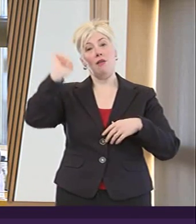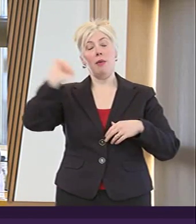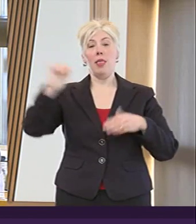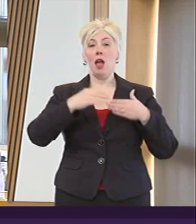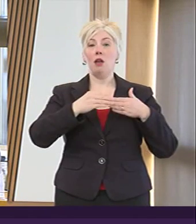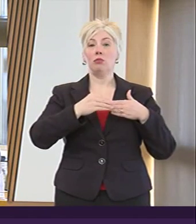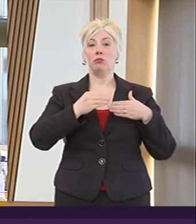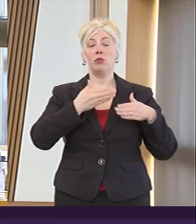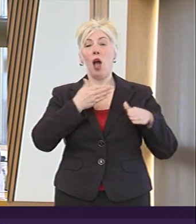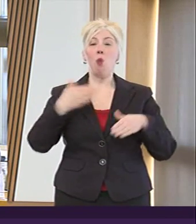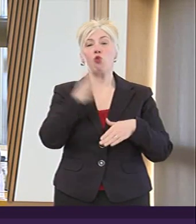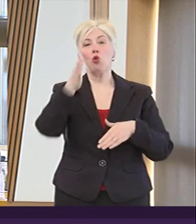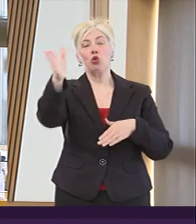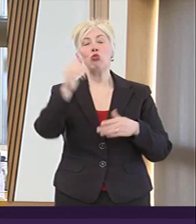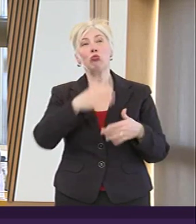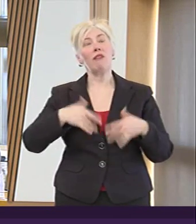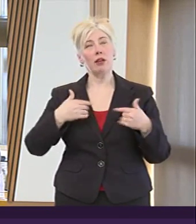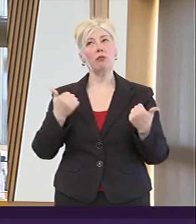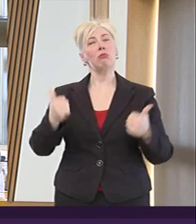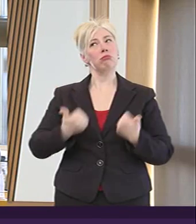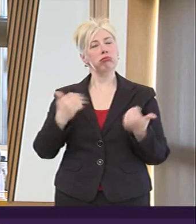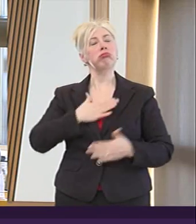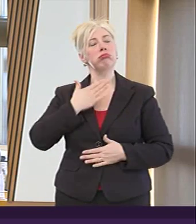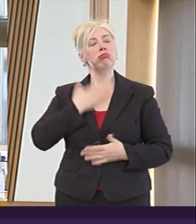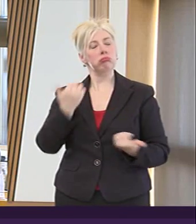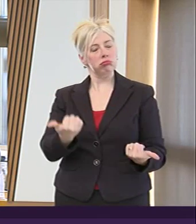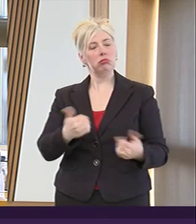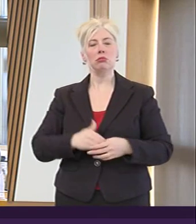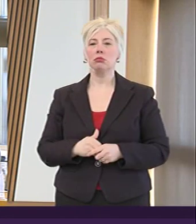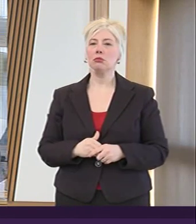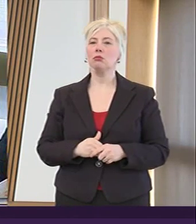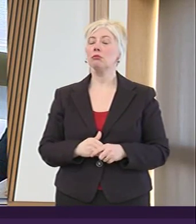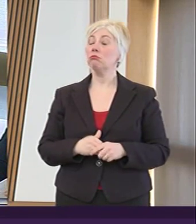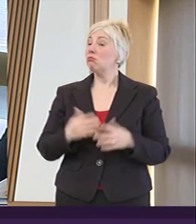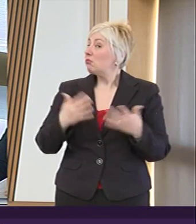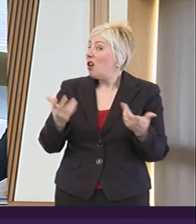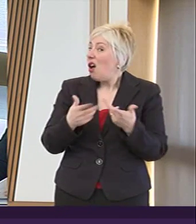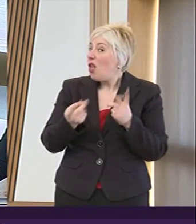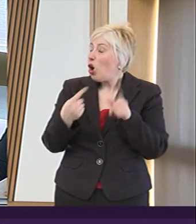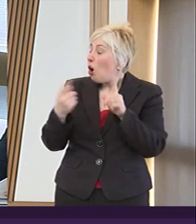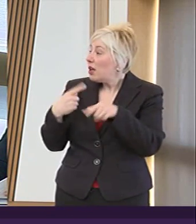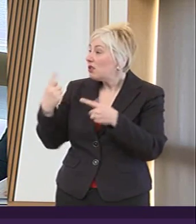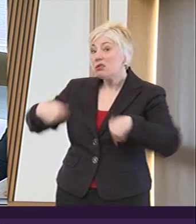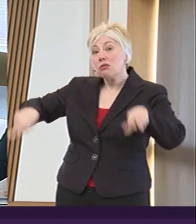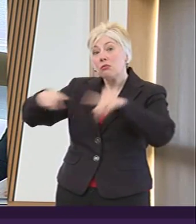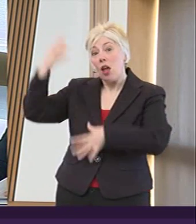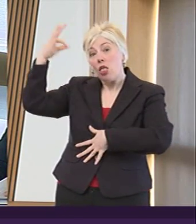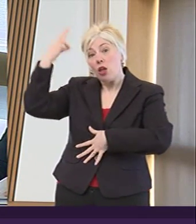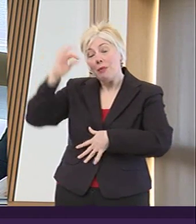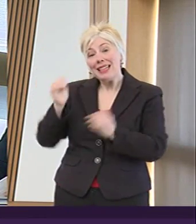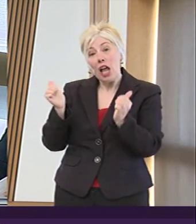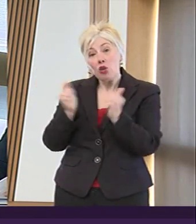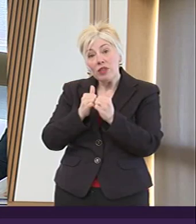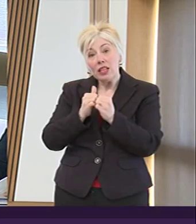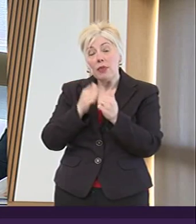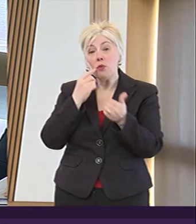thank you for those welcoming words any further comments does the committee therefore agree to note the